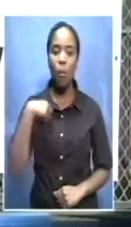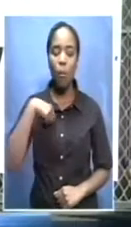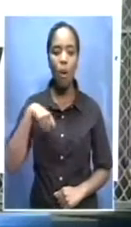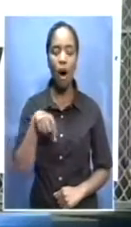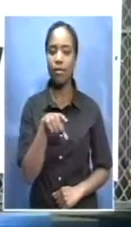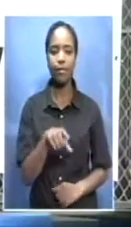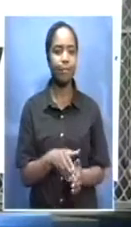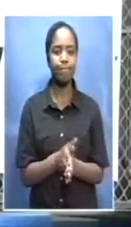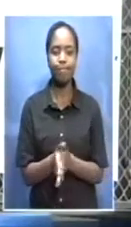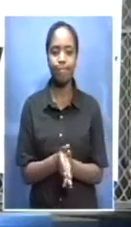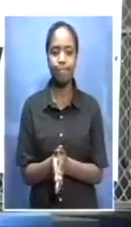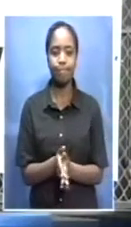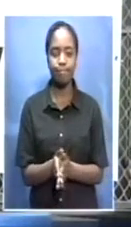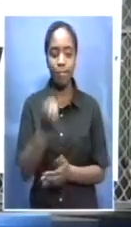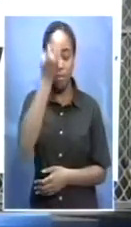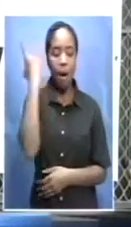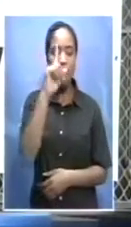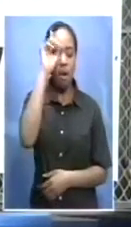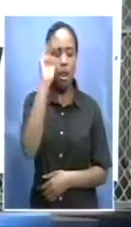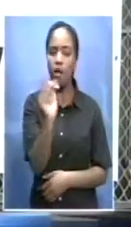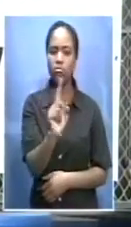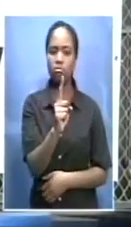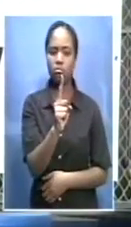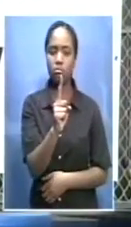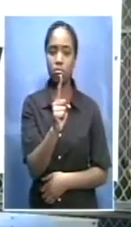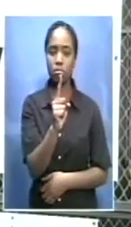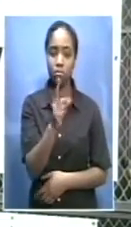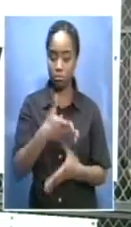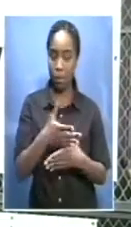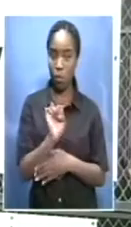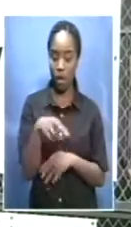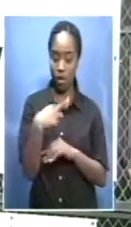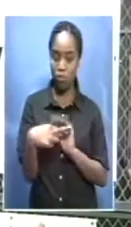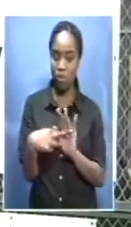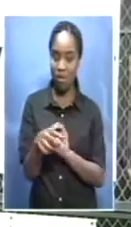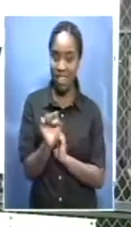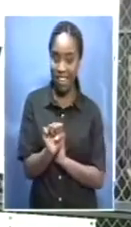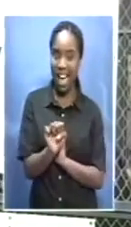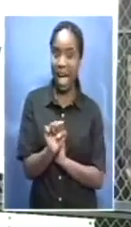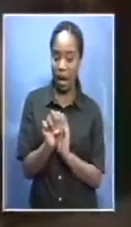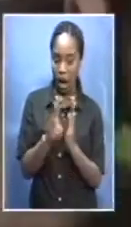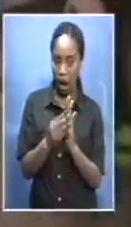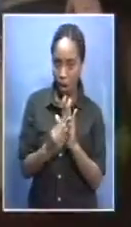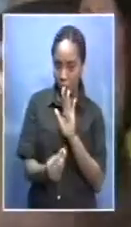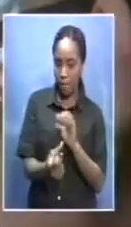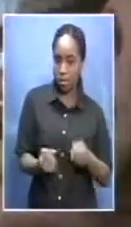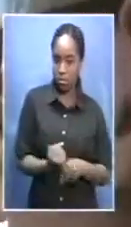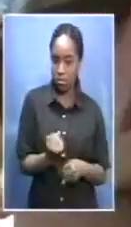the spirit of Nelson Mandela and the concept of Nelson Mandela beyond a day and a time in a week